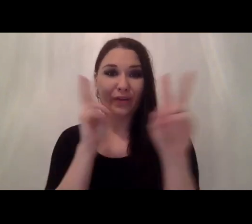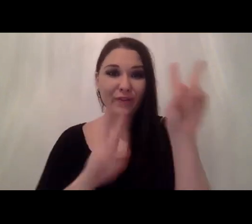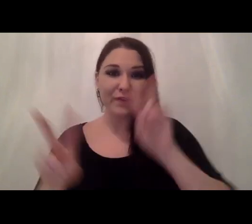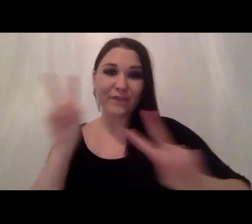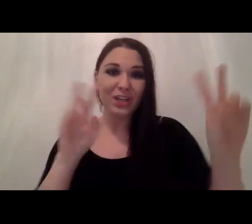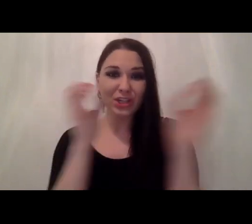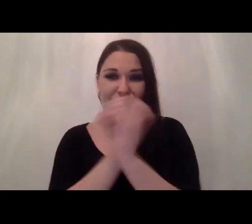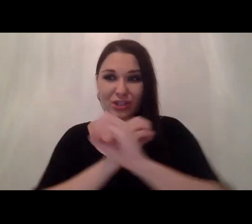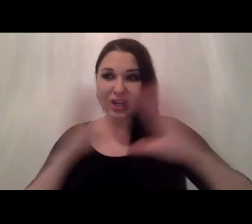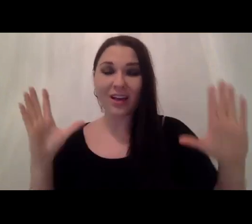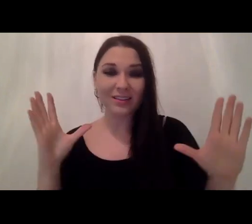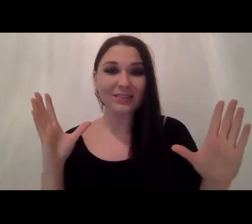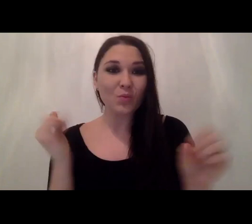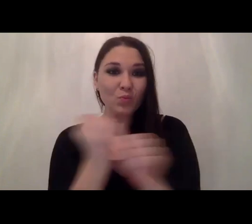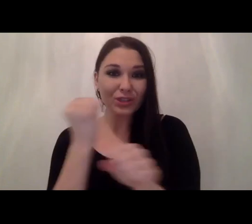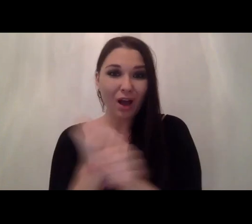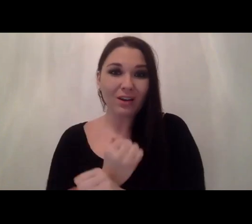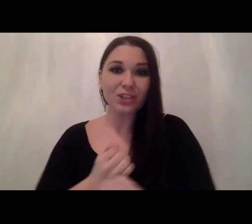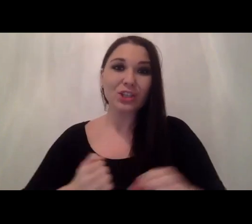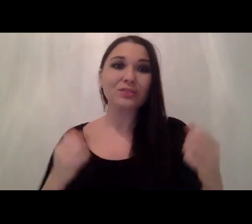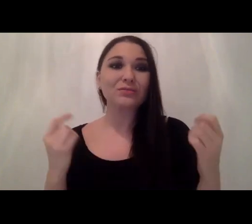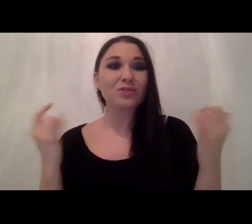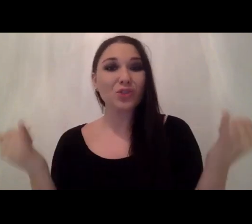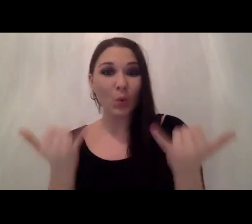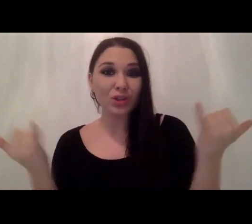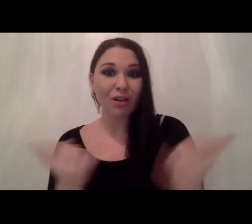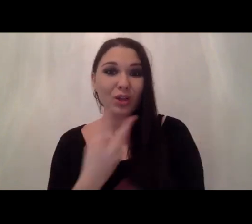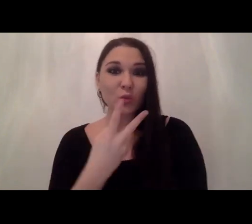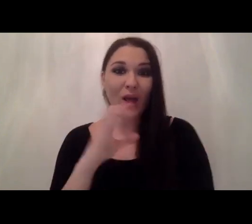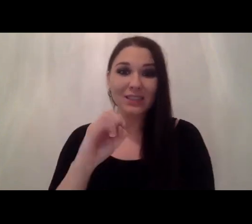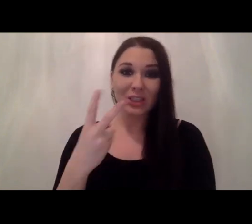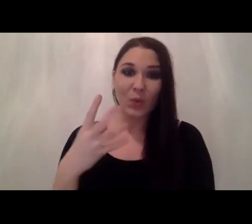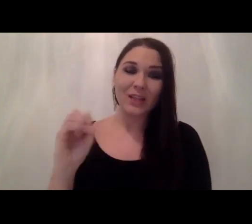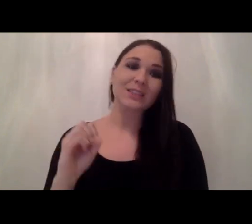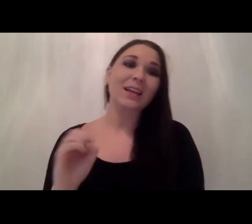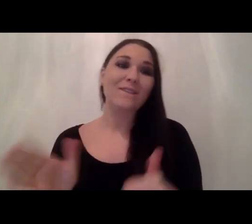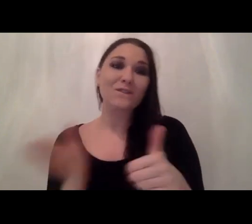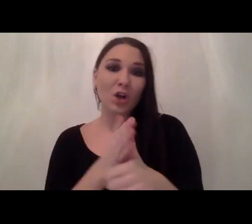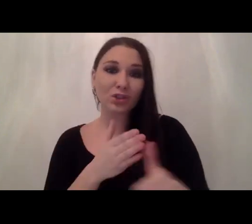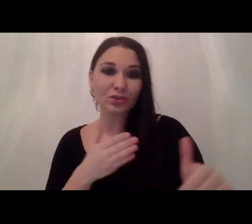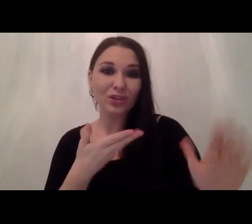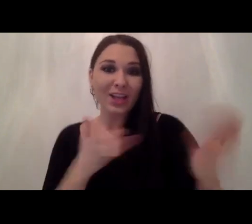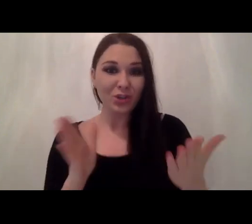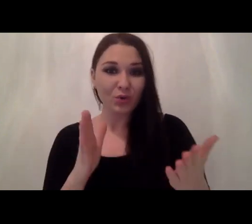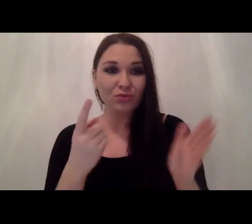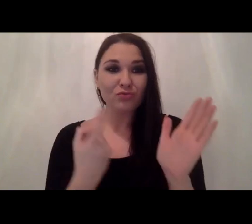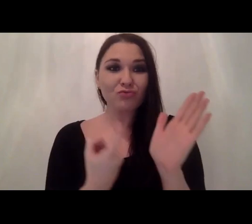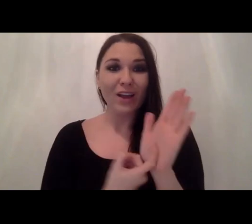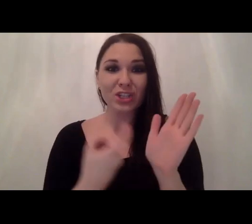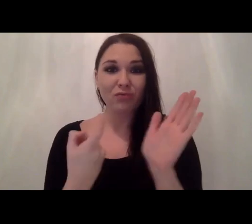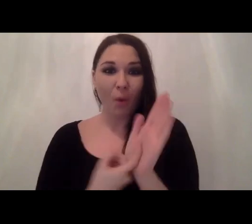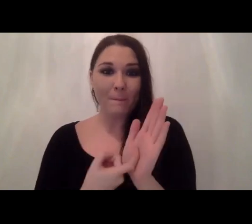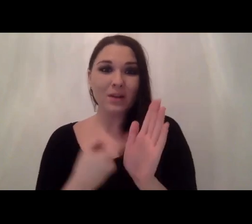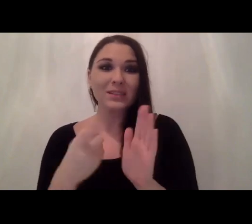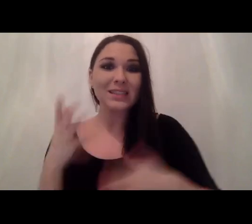AI Social of 2020. First off I'd like to introduce Rachel Roberts who will be our sign language